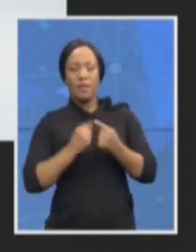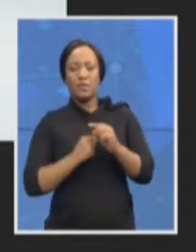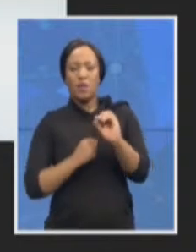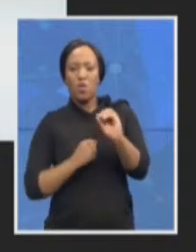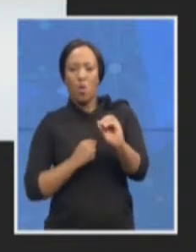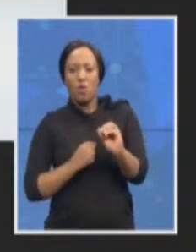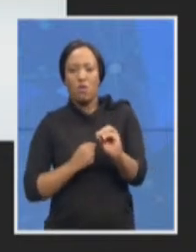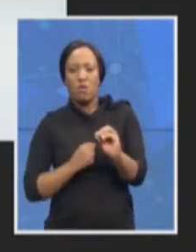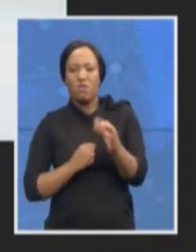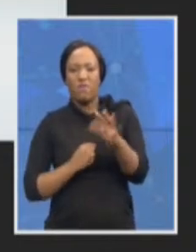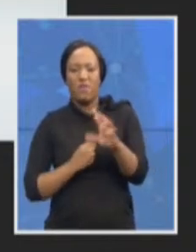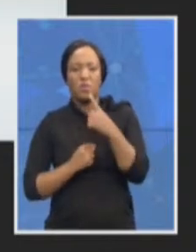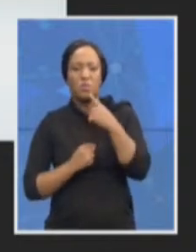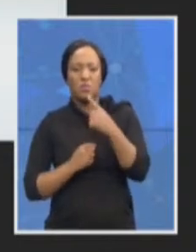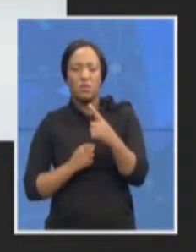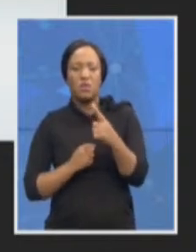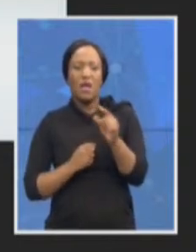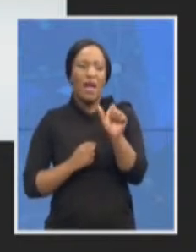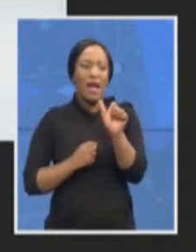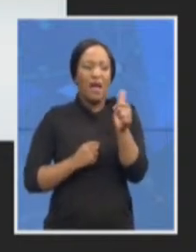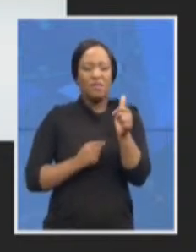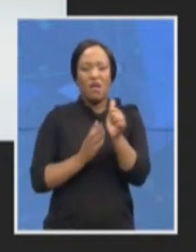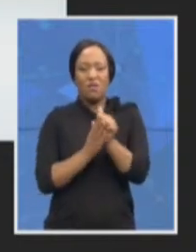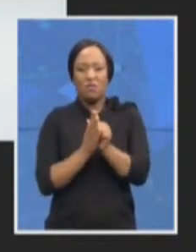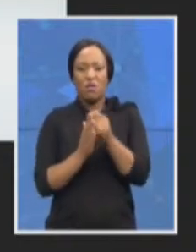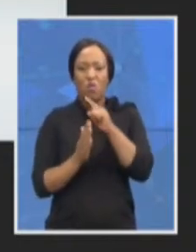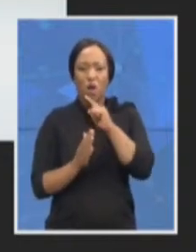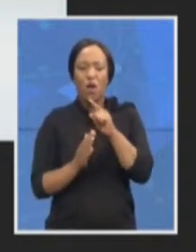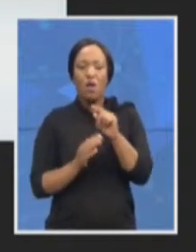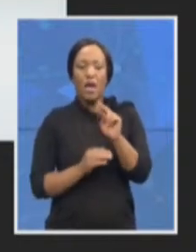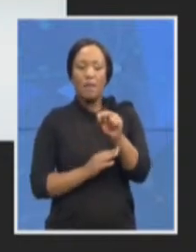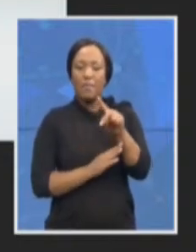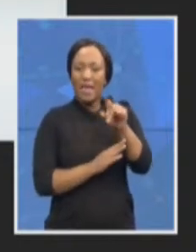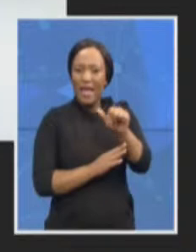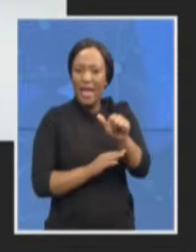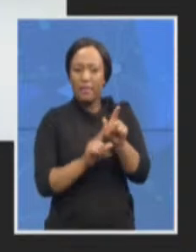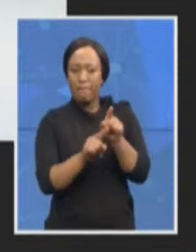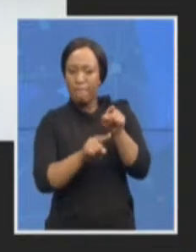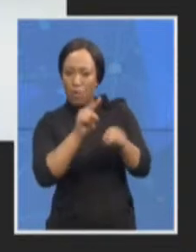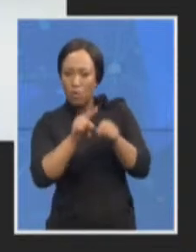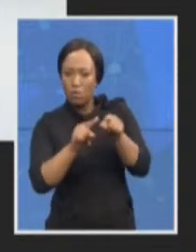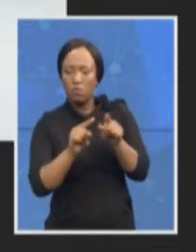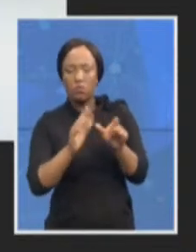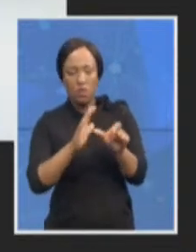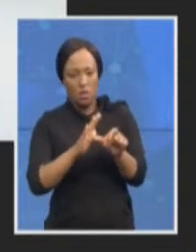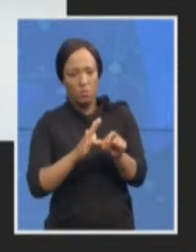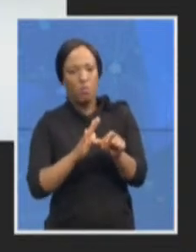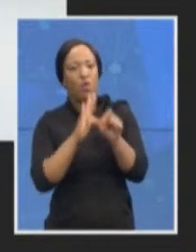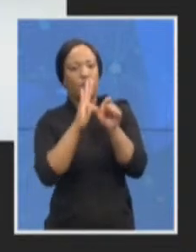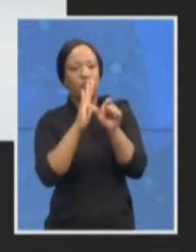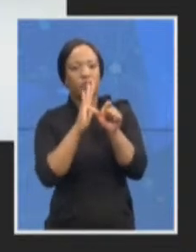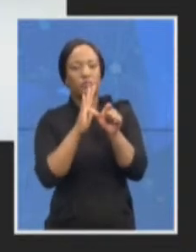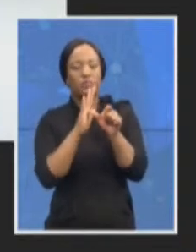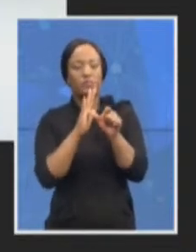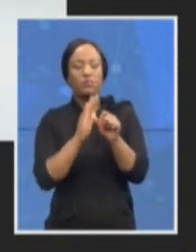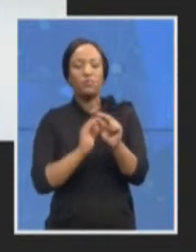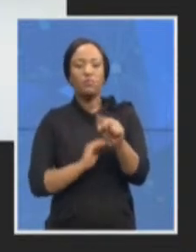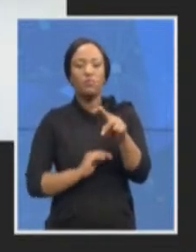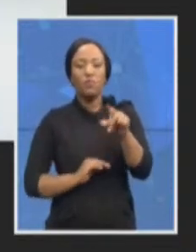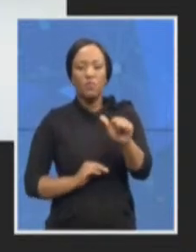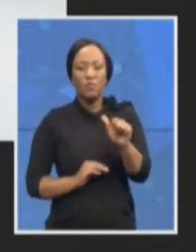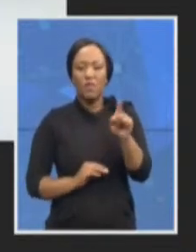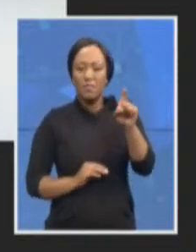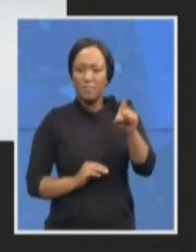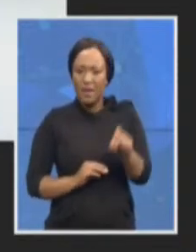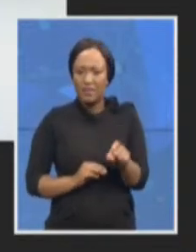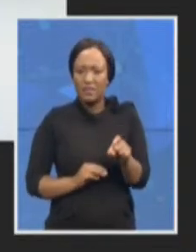are driving prosecutions and therefore it's critically important that the NPA gets the capacity deals with these